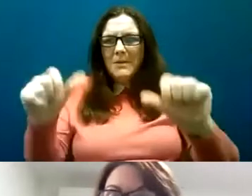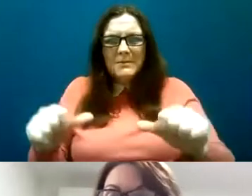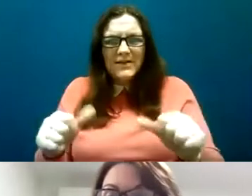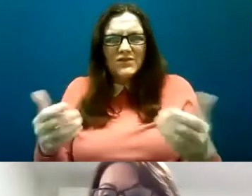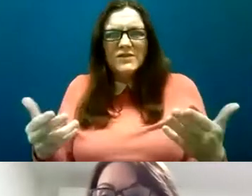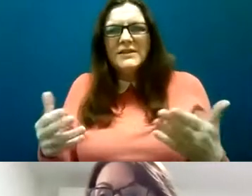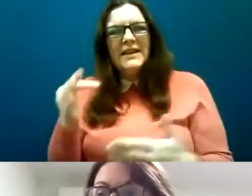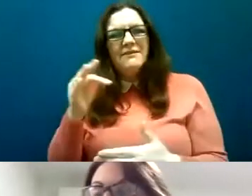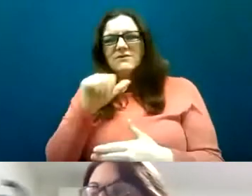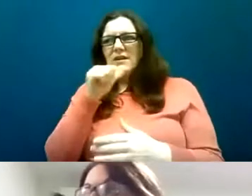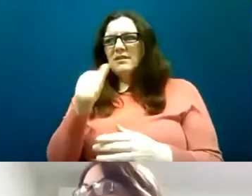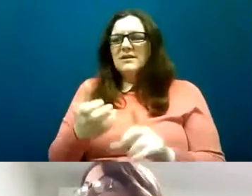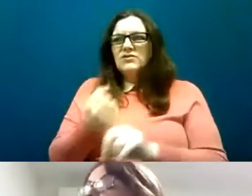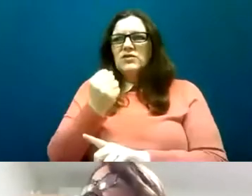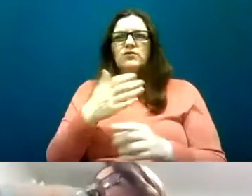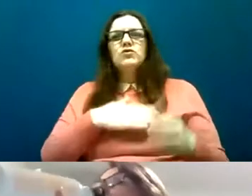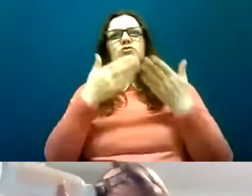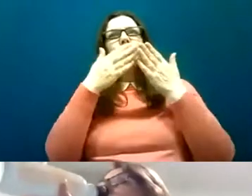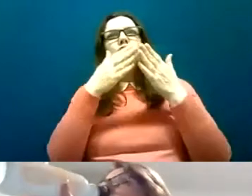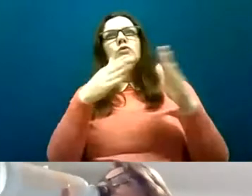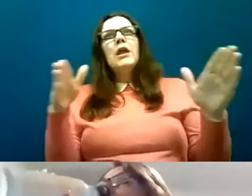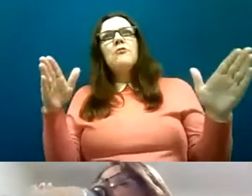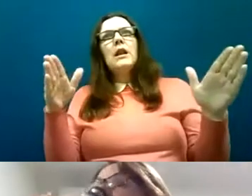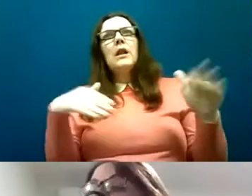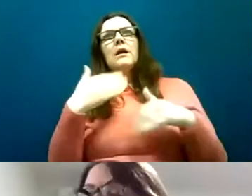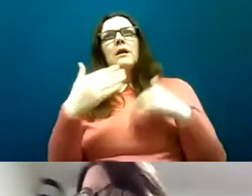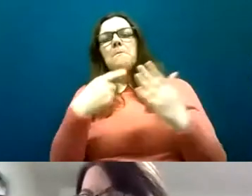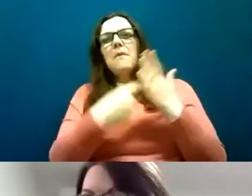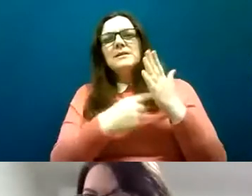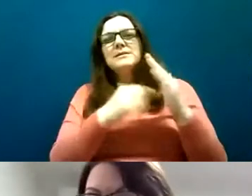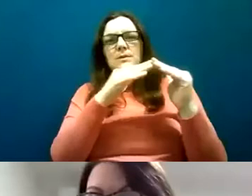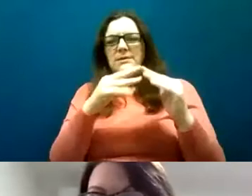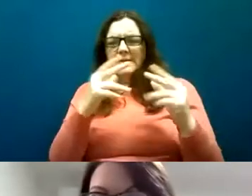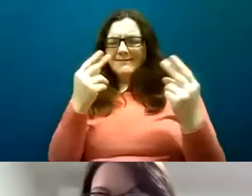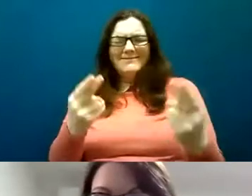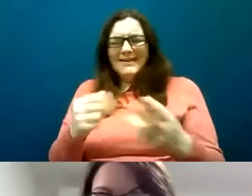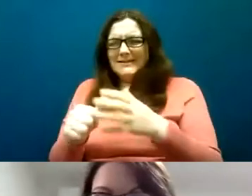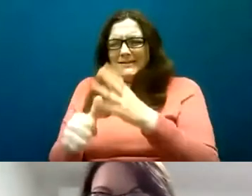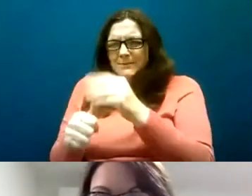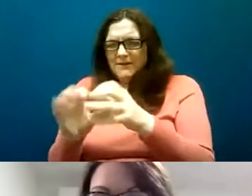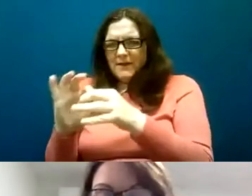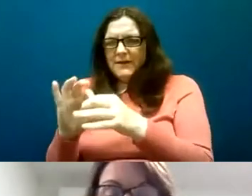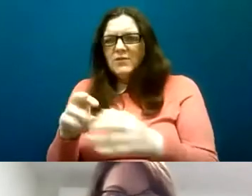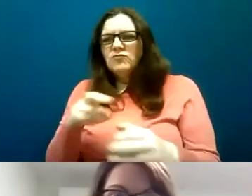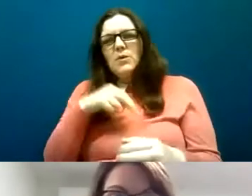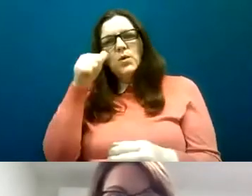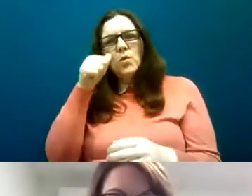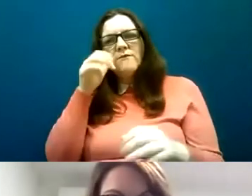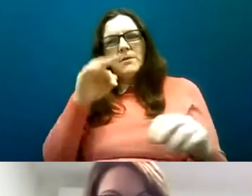reach the needs of those very specific needs and in fact we find that in the awesome friendly university project